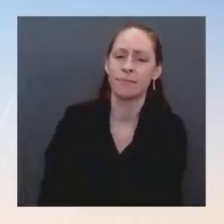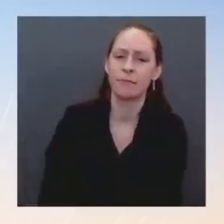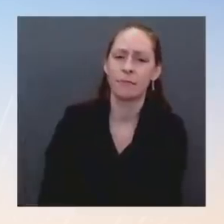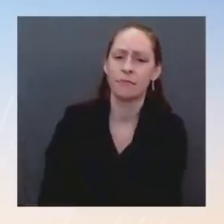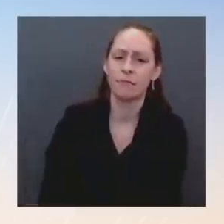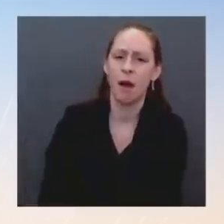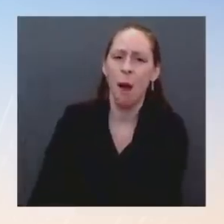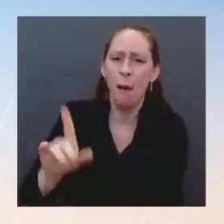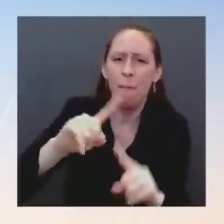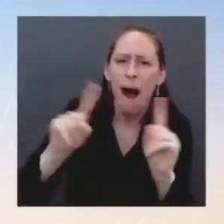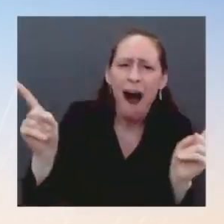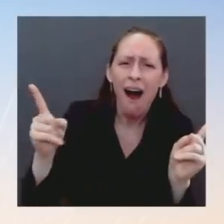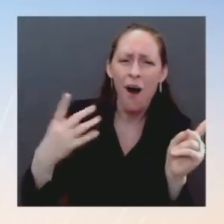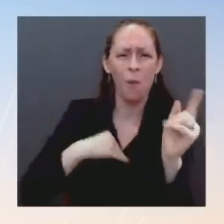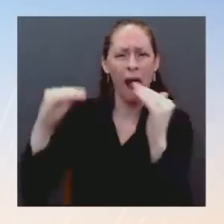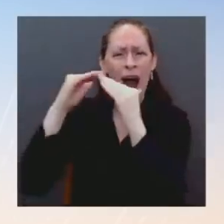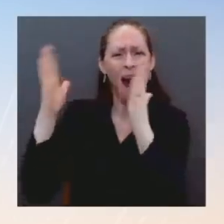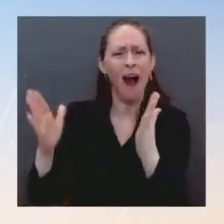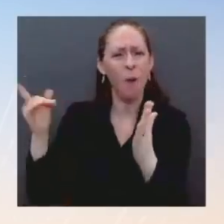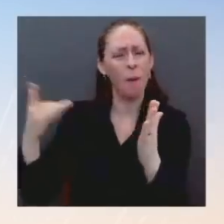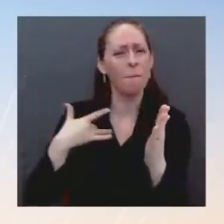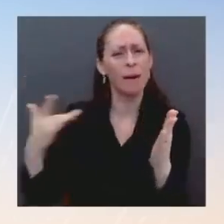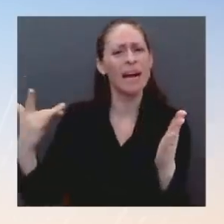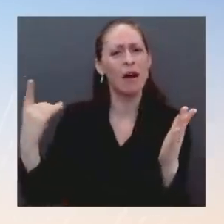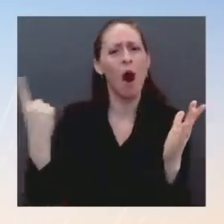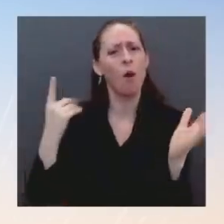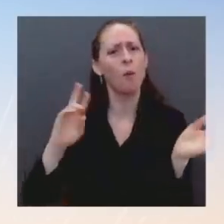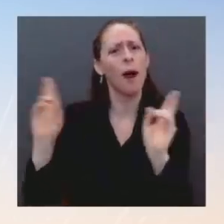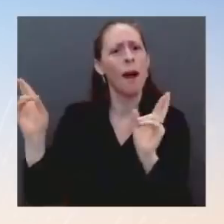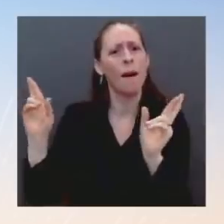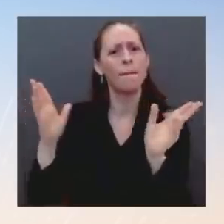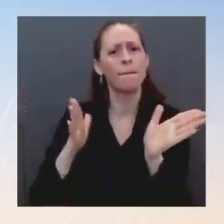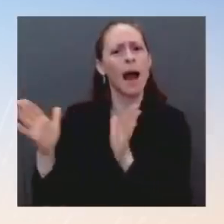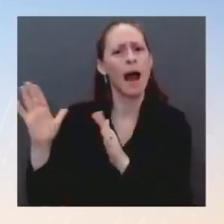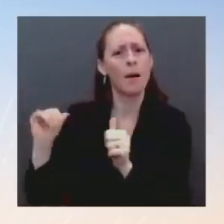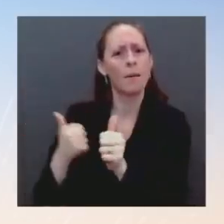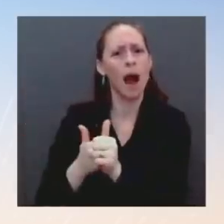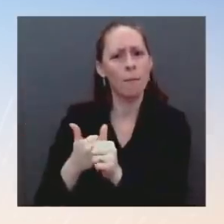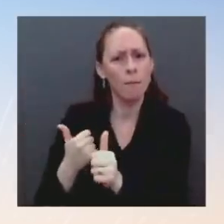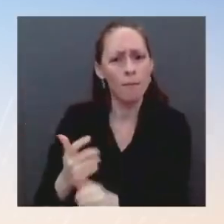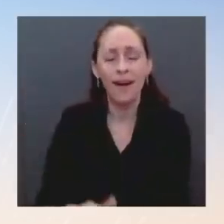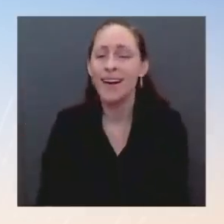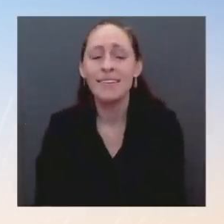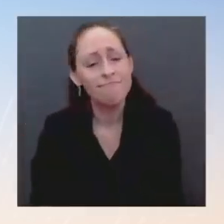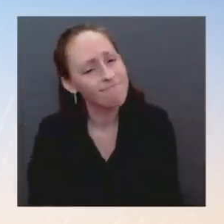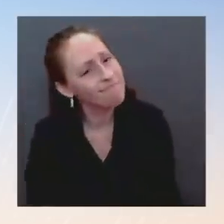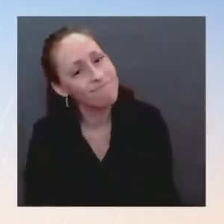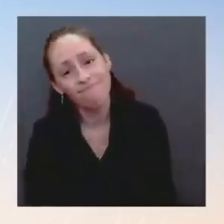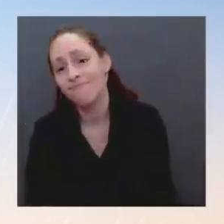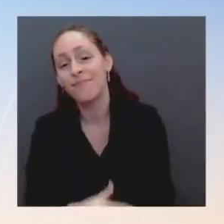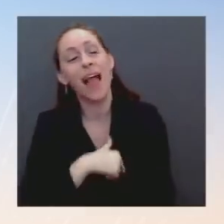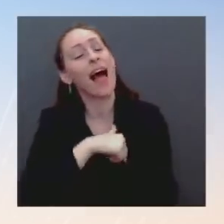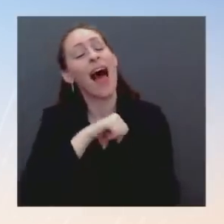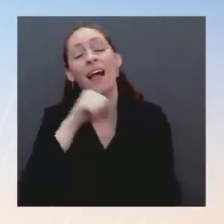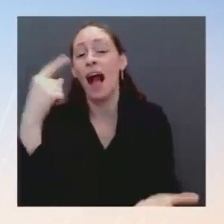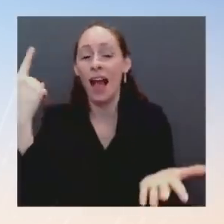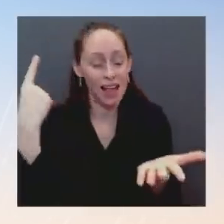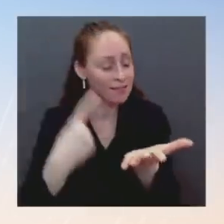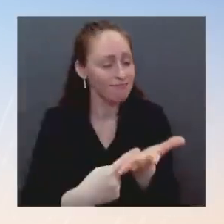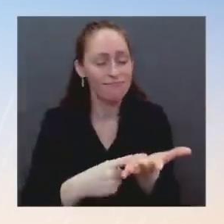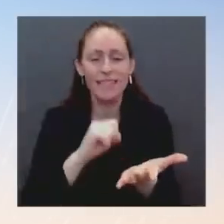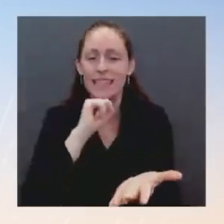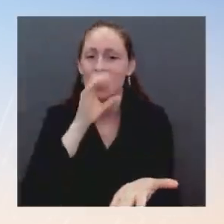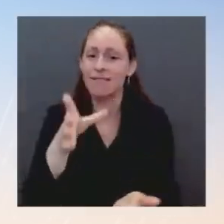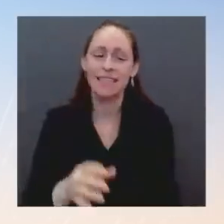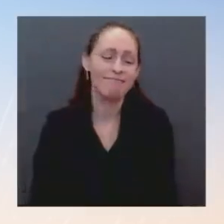I'm not going to detail internal planning from here, no. Okay. And let me ask you a couple other questions. Is there any scenario in which the President would select his Vice President, Kamala